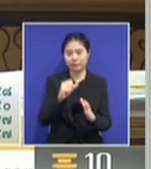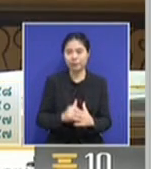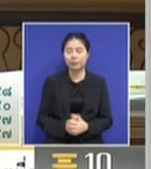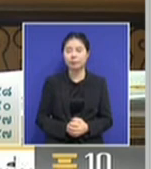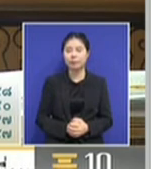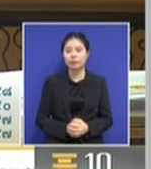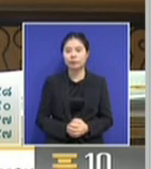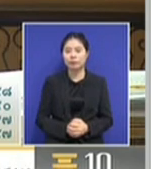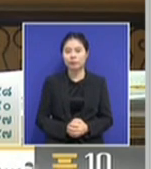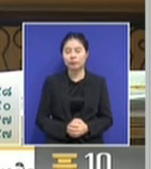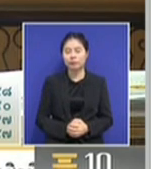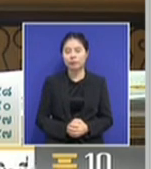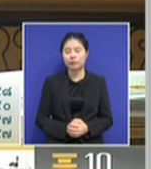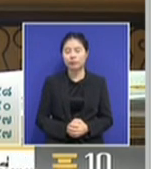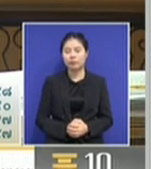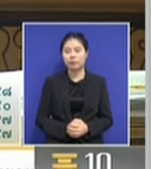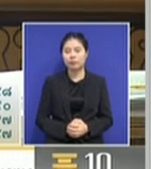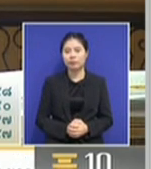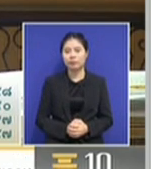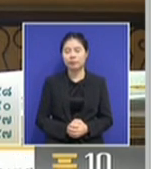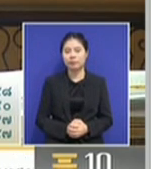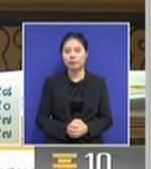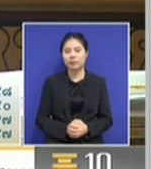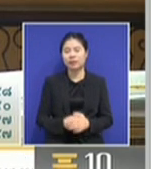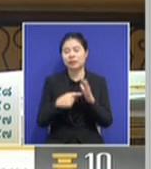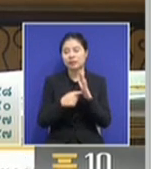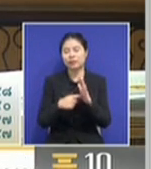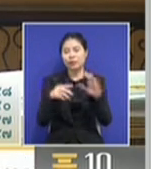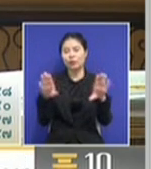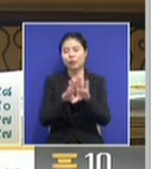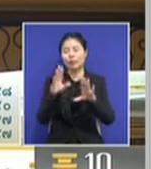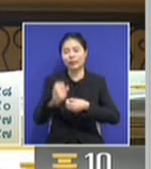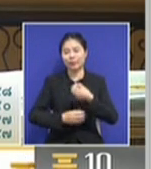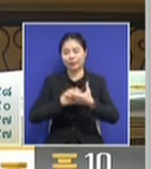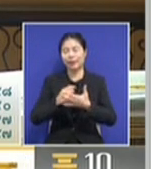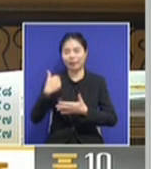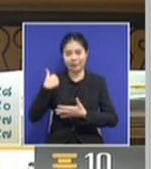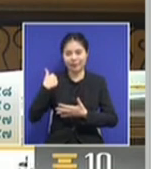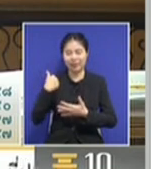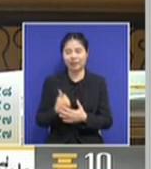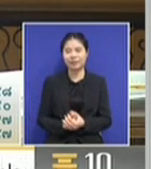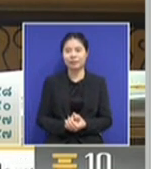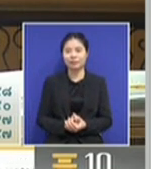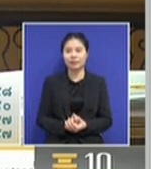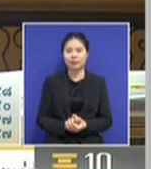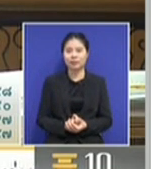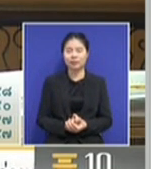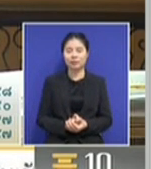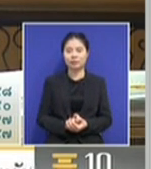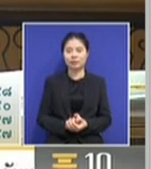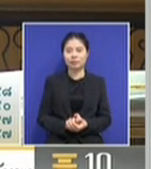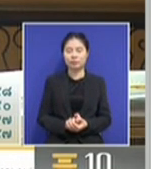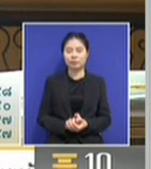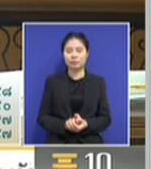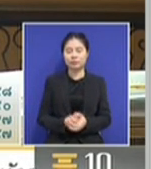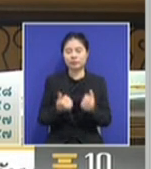early afternoon this afternoon when Khun Thanathon Jigwung Rangit had presented his own vision outside the parliament.